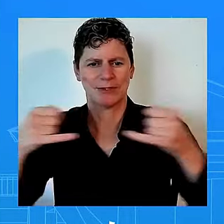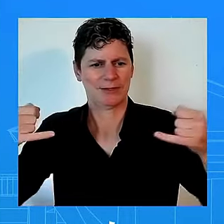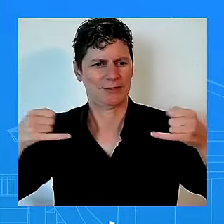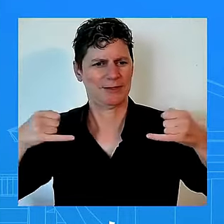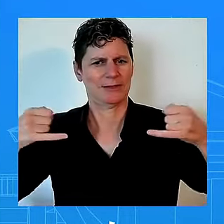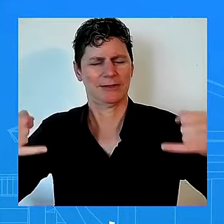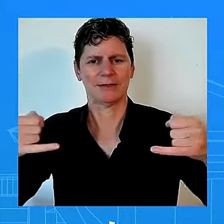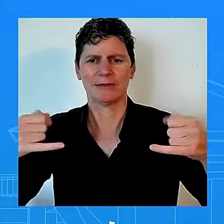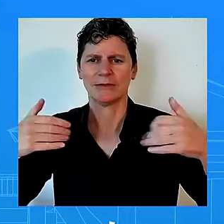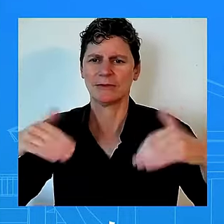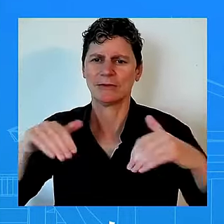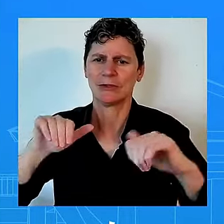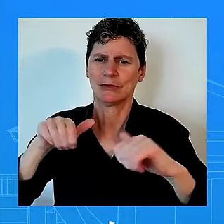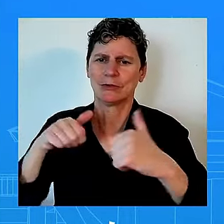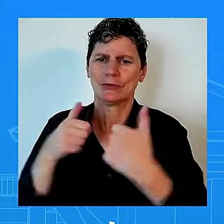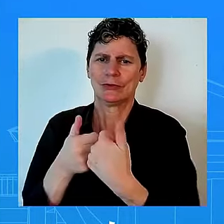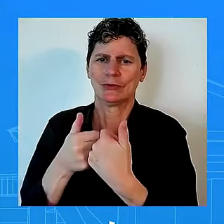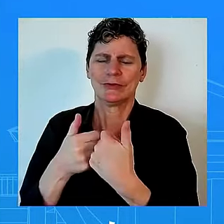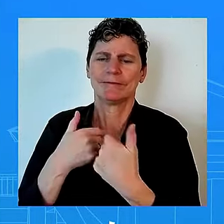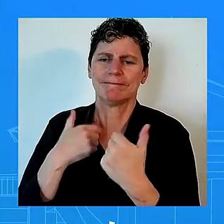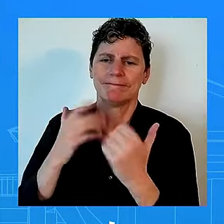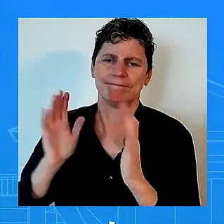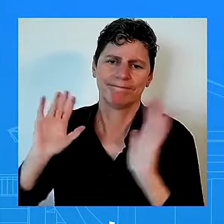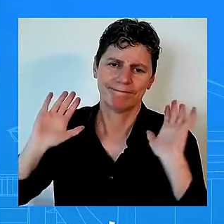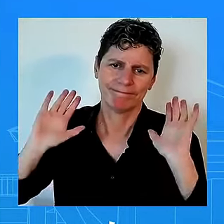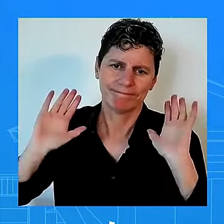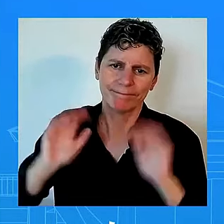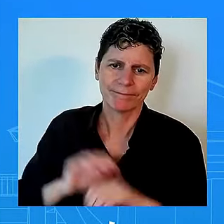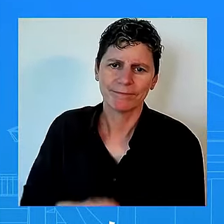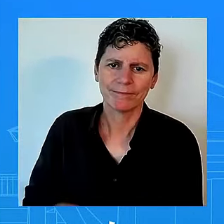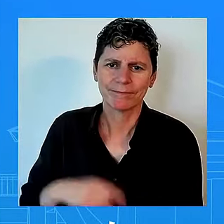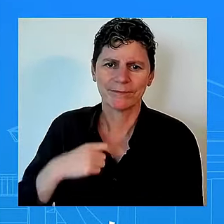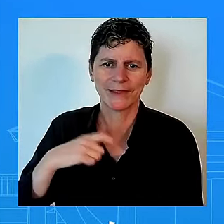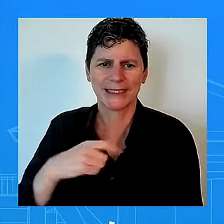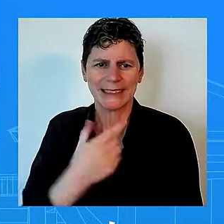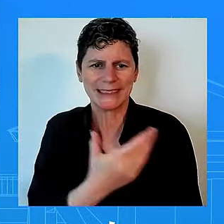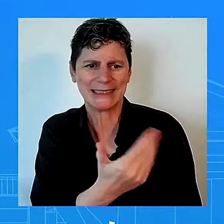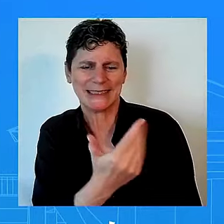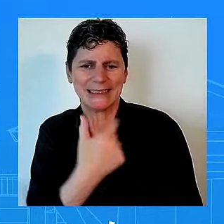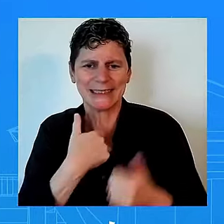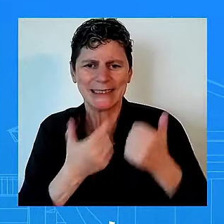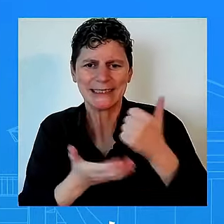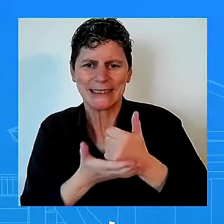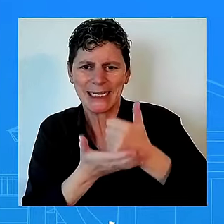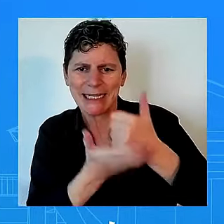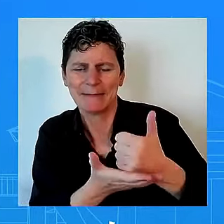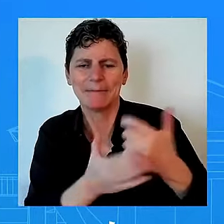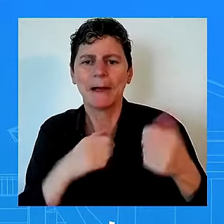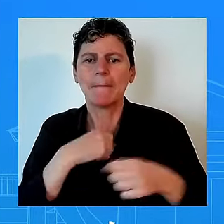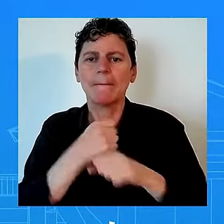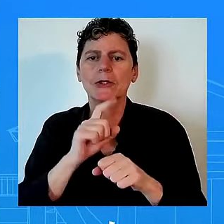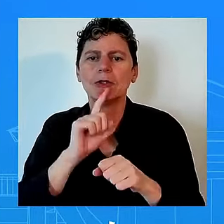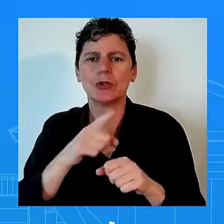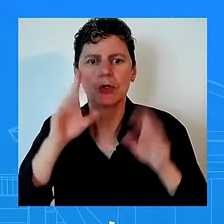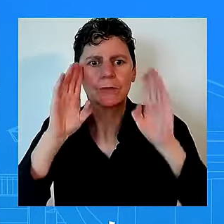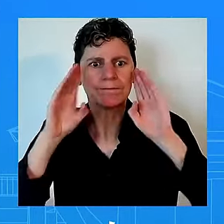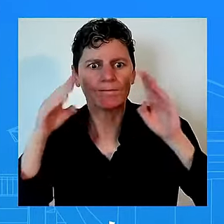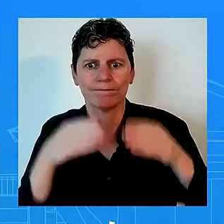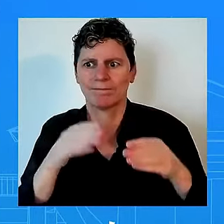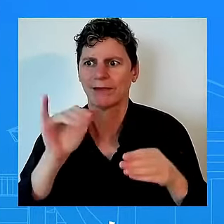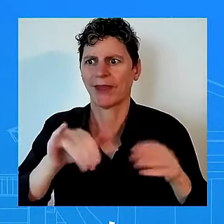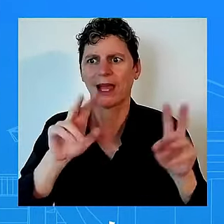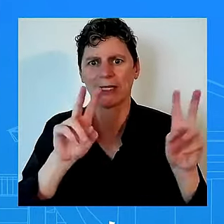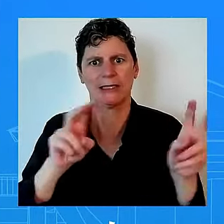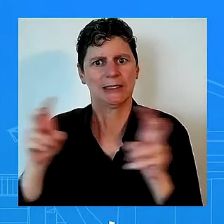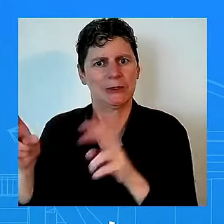need them to actually want to move forward to deal with this issue and just shifting gears to boeing 30 000 workers are on strike for the first time